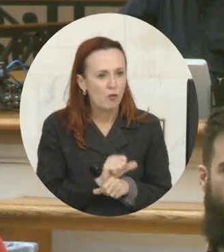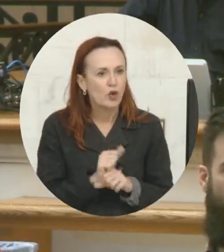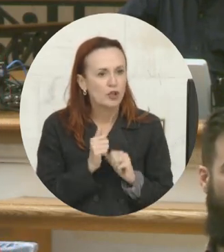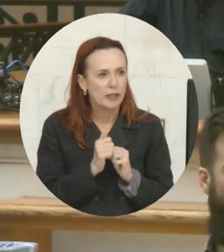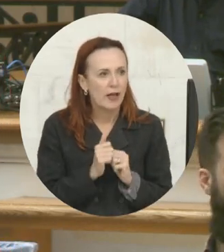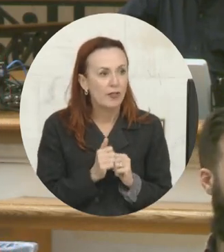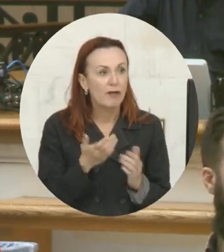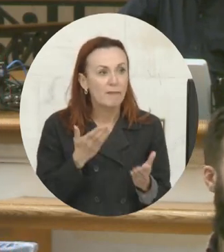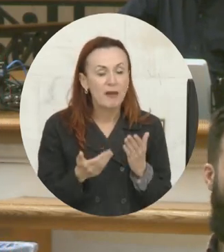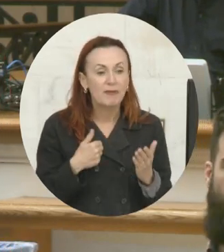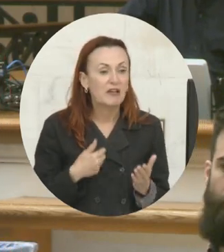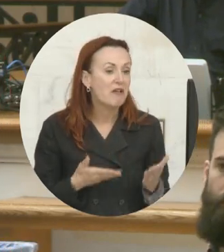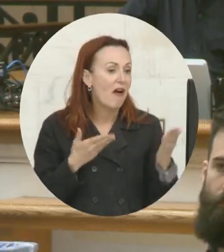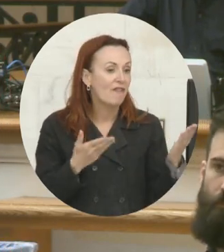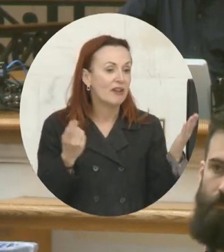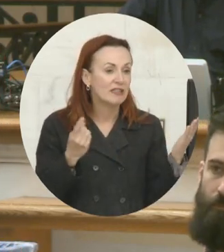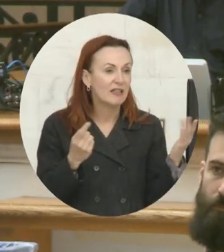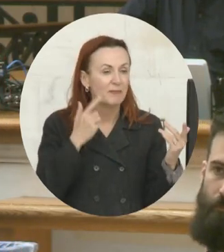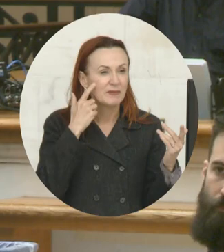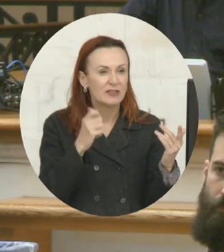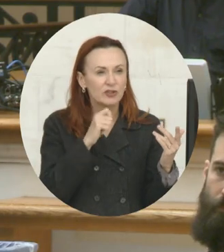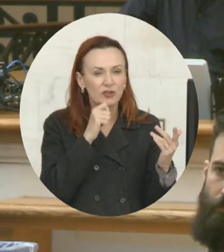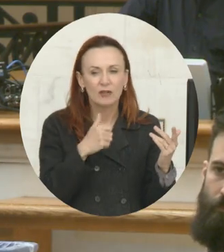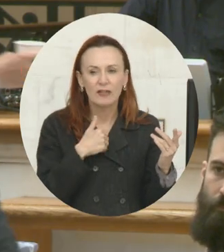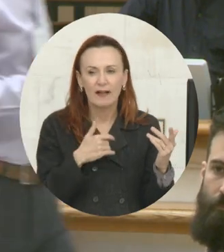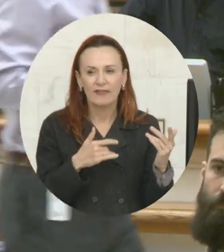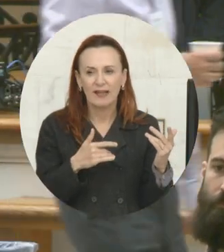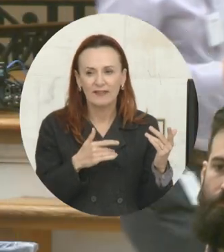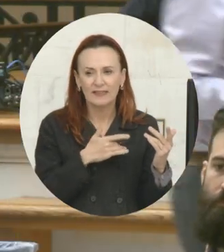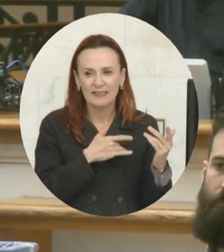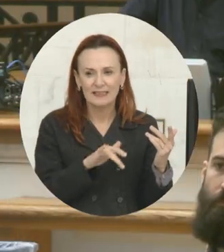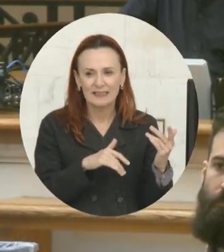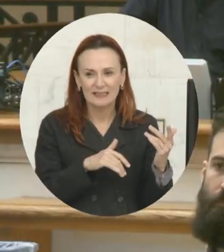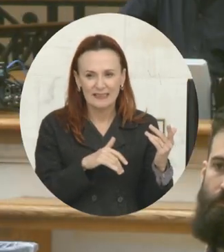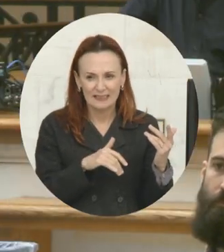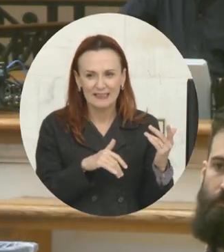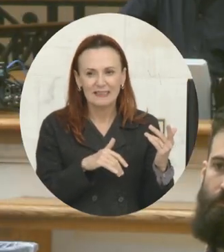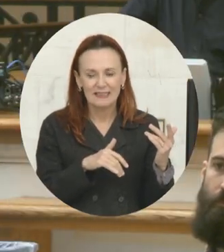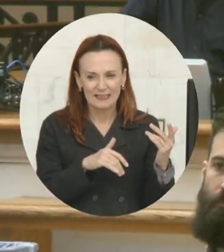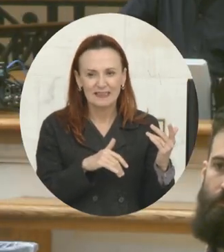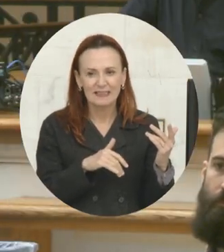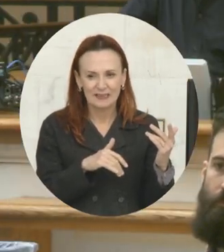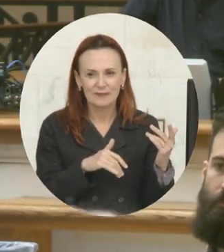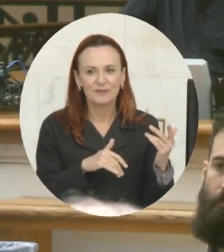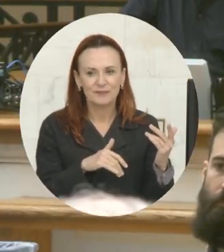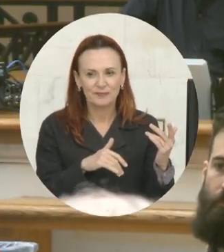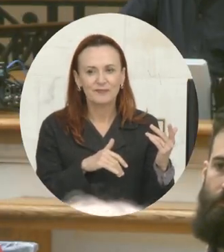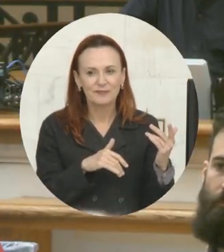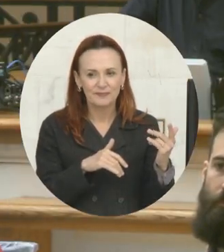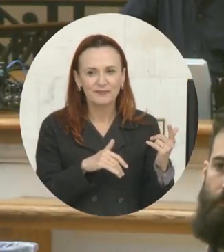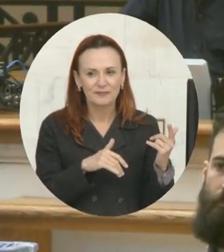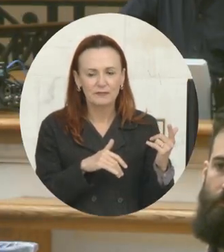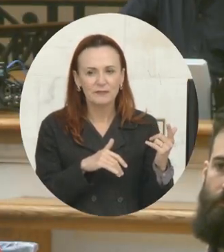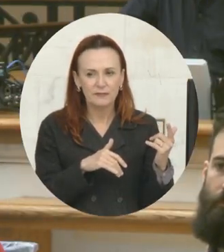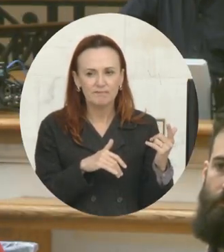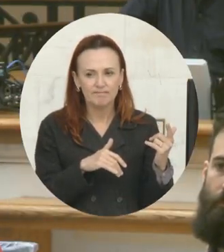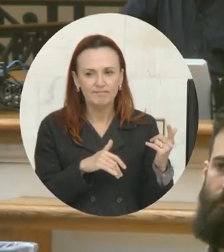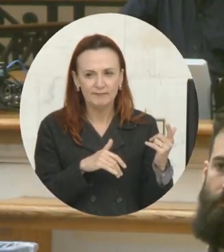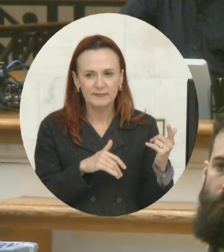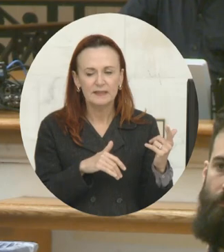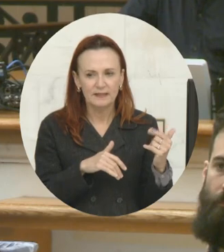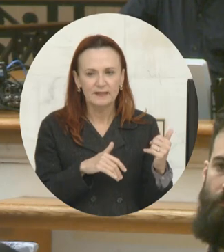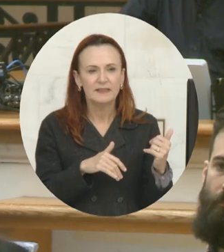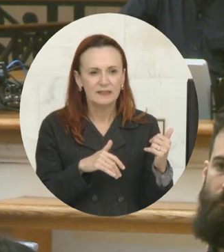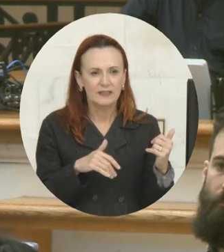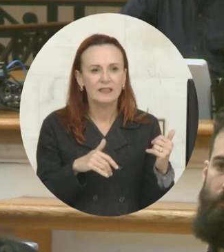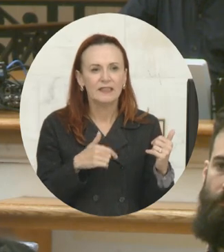maybe I can offer you something because you don't have that sensitivity. Well, maybe I fed people and you don't know what it takes to open a